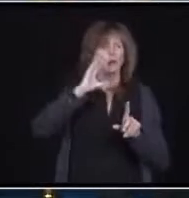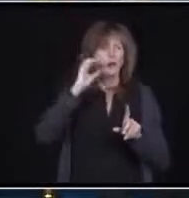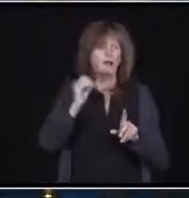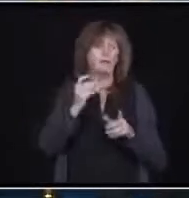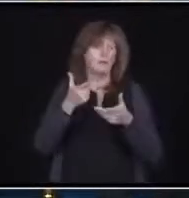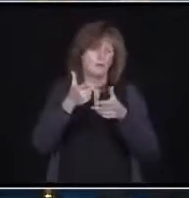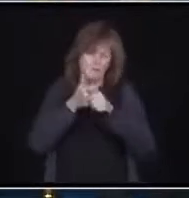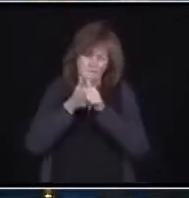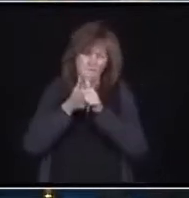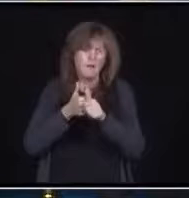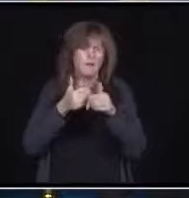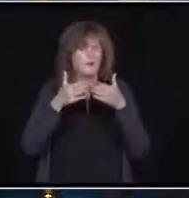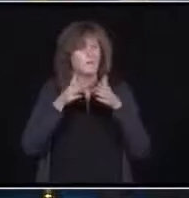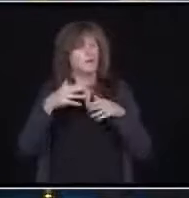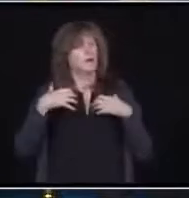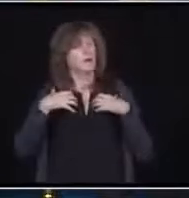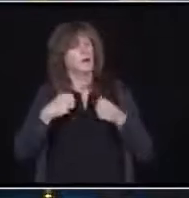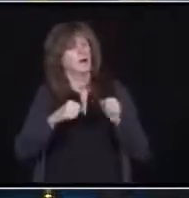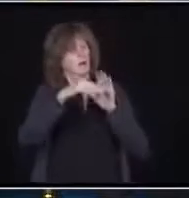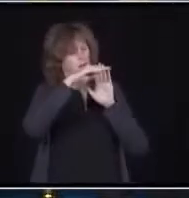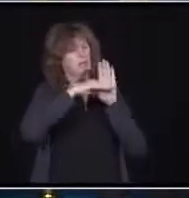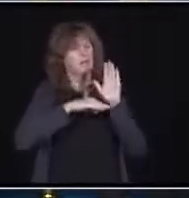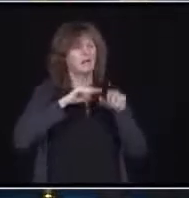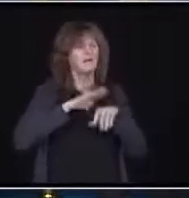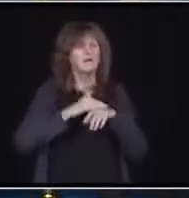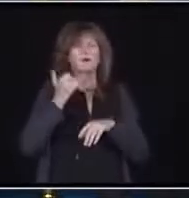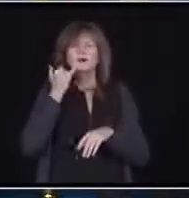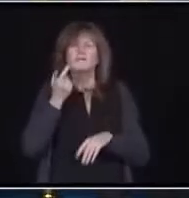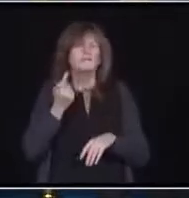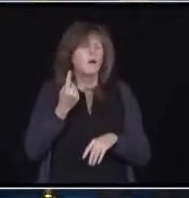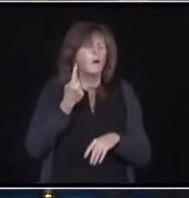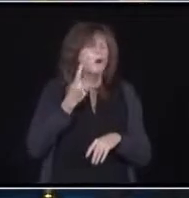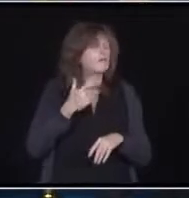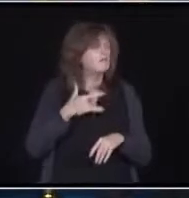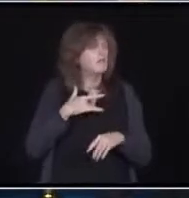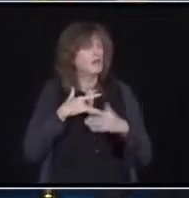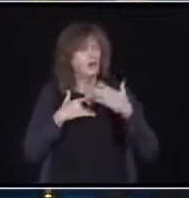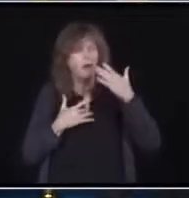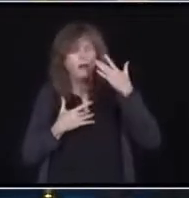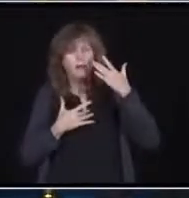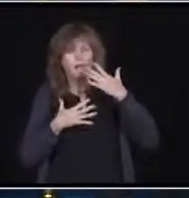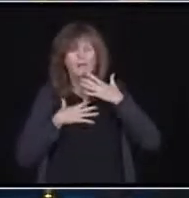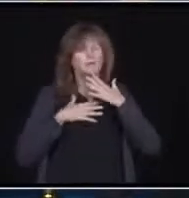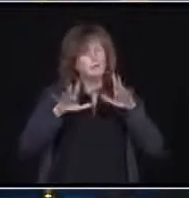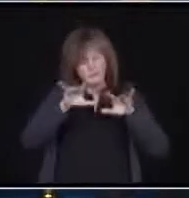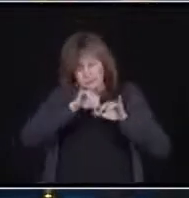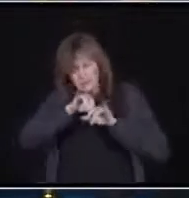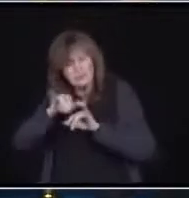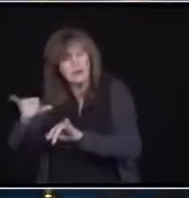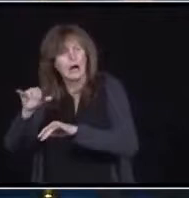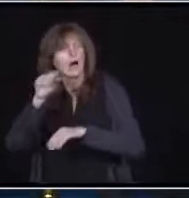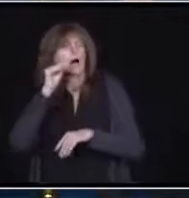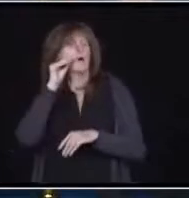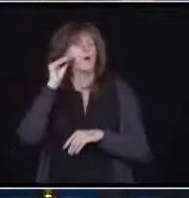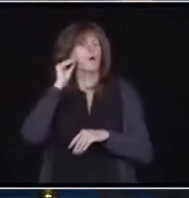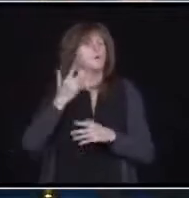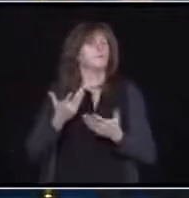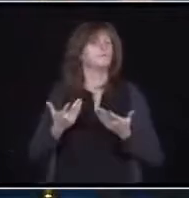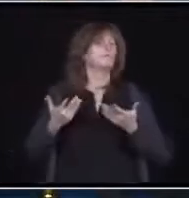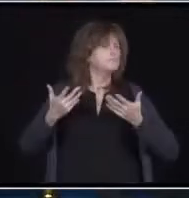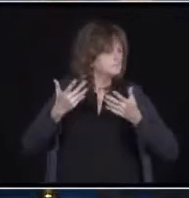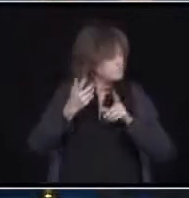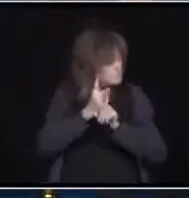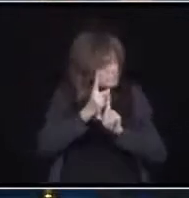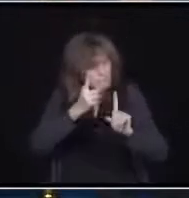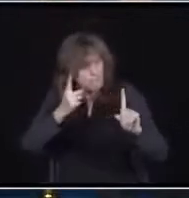feeling well, even if you only have mild symptoms. Continue to practice physical distancing. Wear a face covering